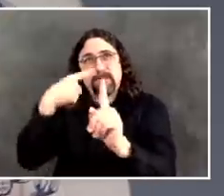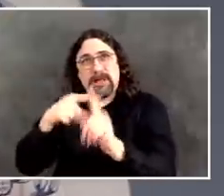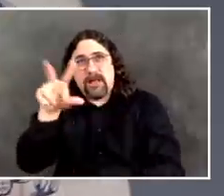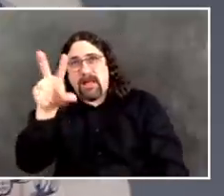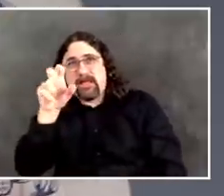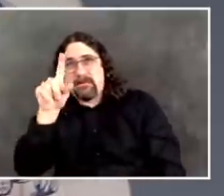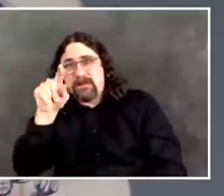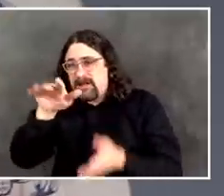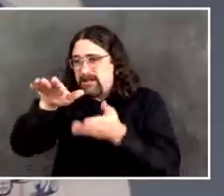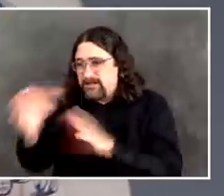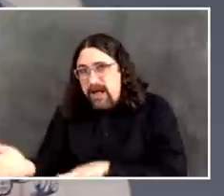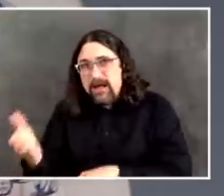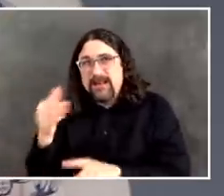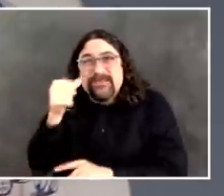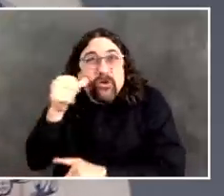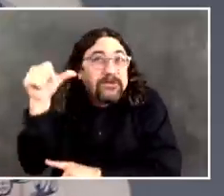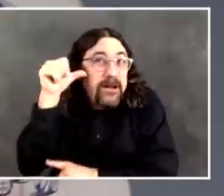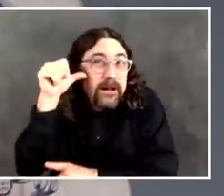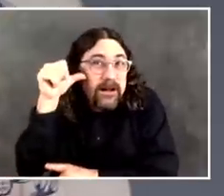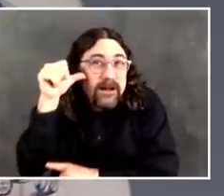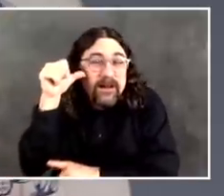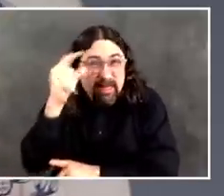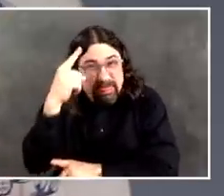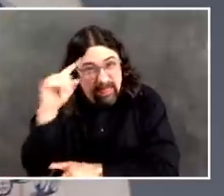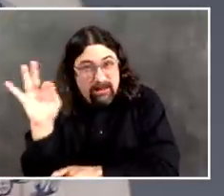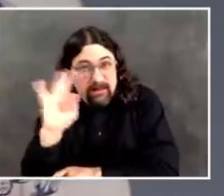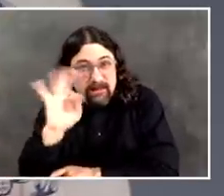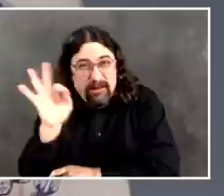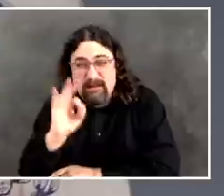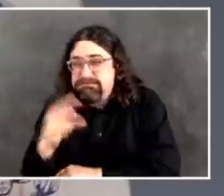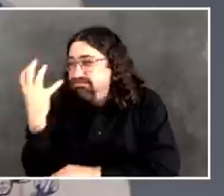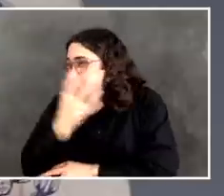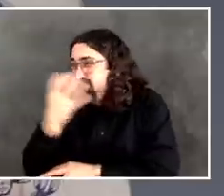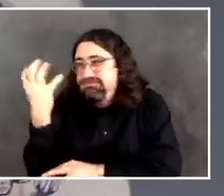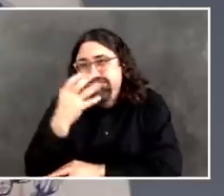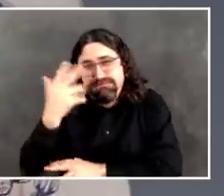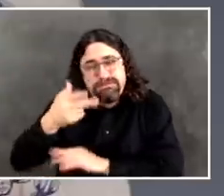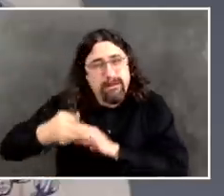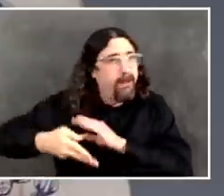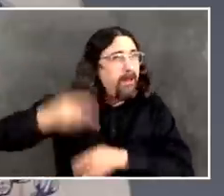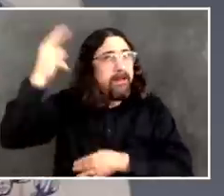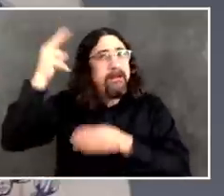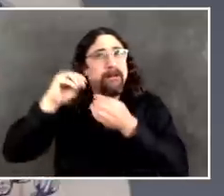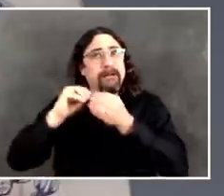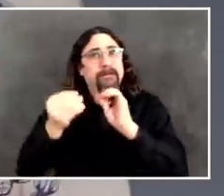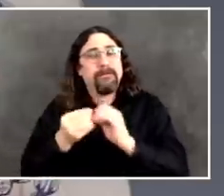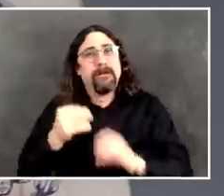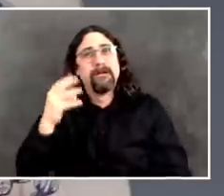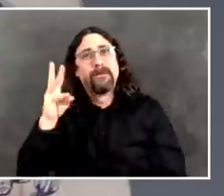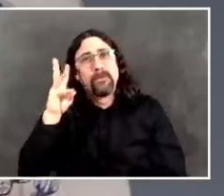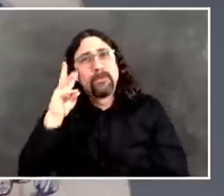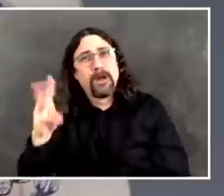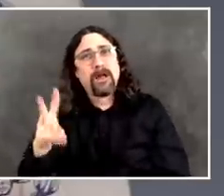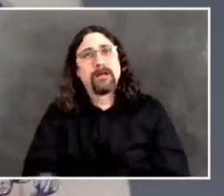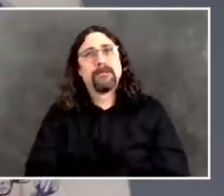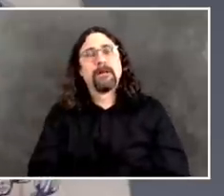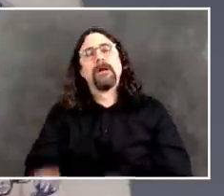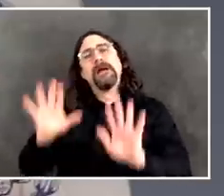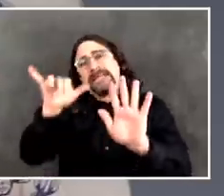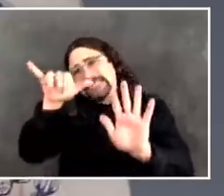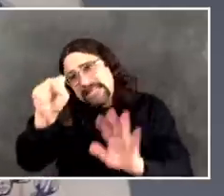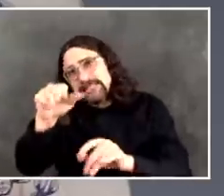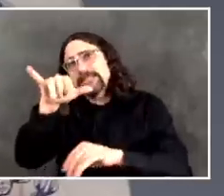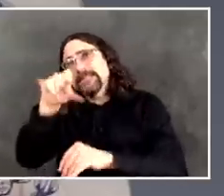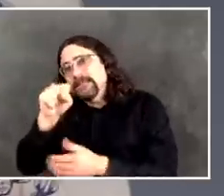So we cannot lose the forest for the trees here. Yes, there's been real important progress and we can and will make more but we're still